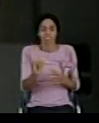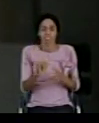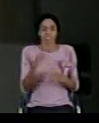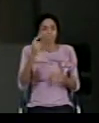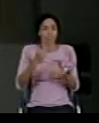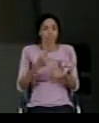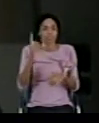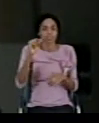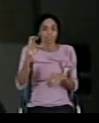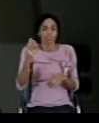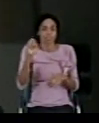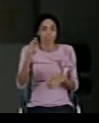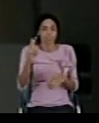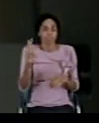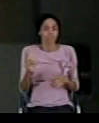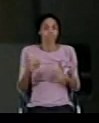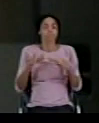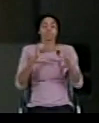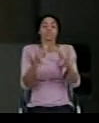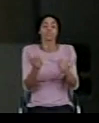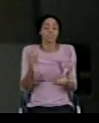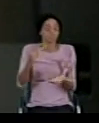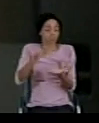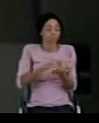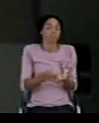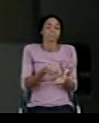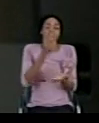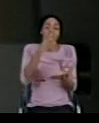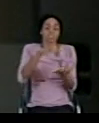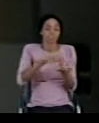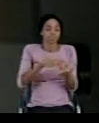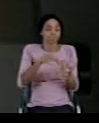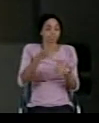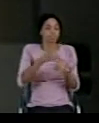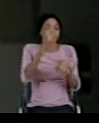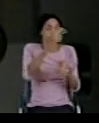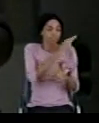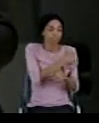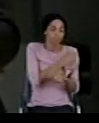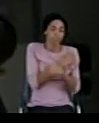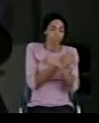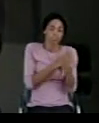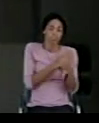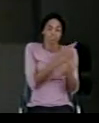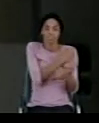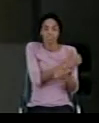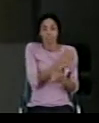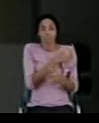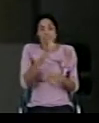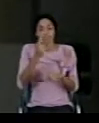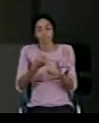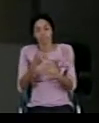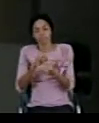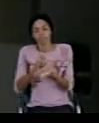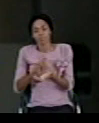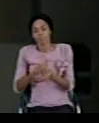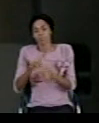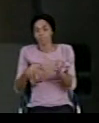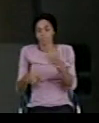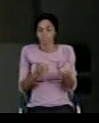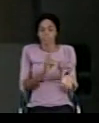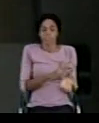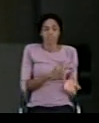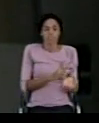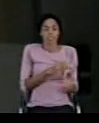I continue on drugs from hospital to hospital, from specialist to specialist. And